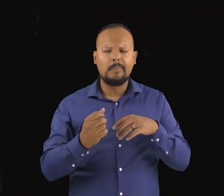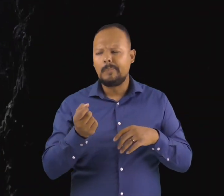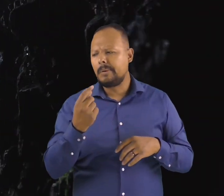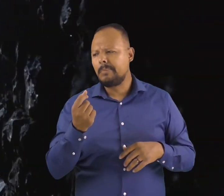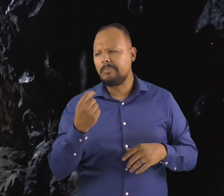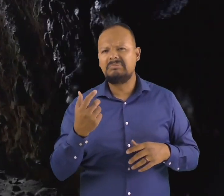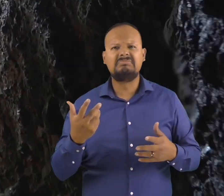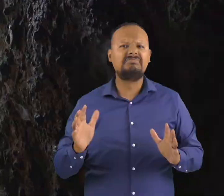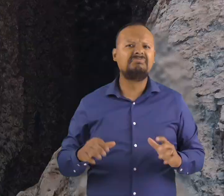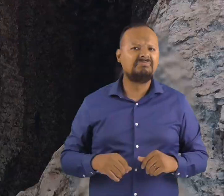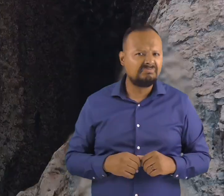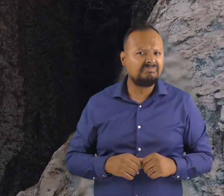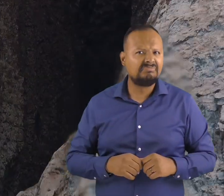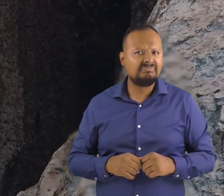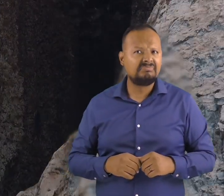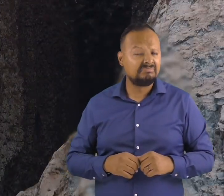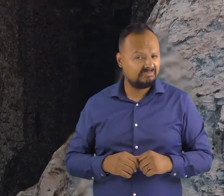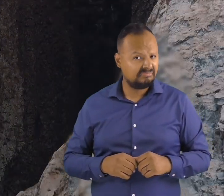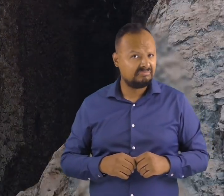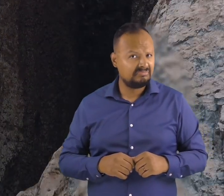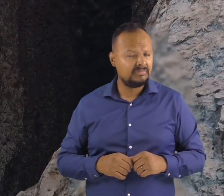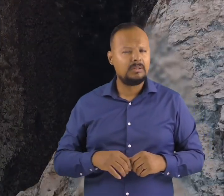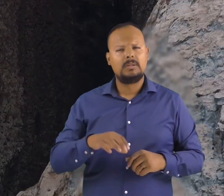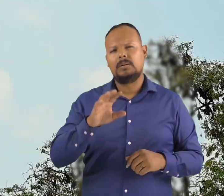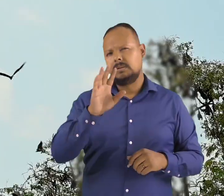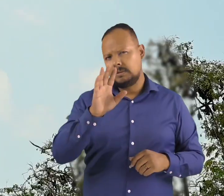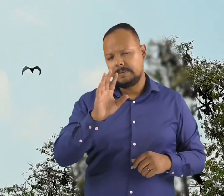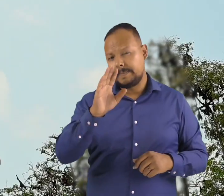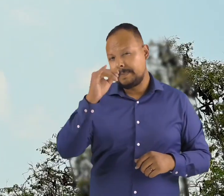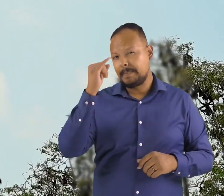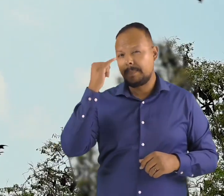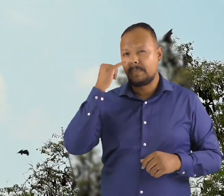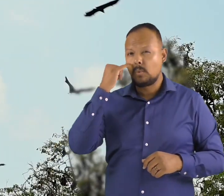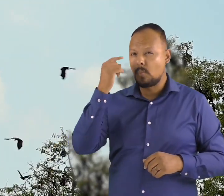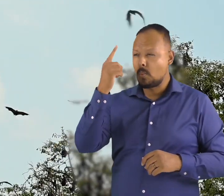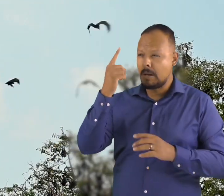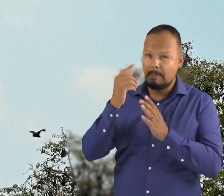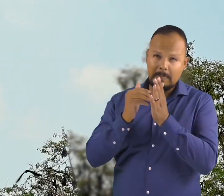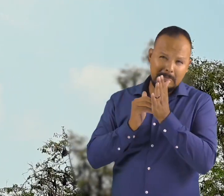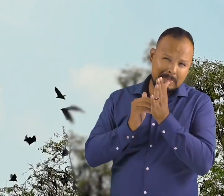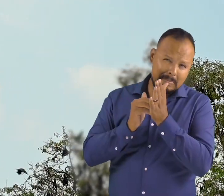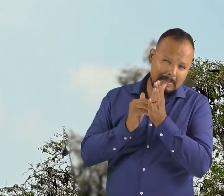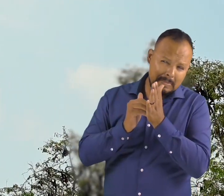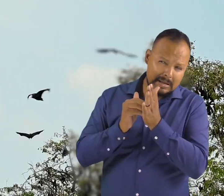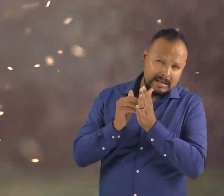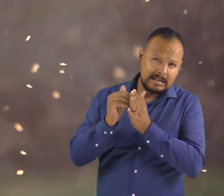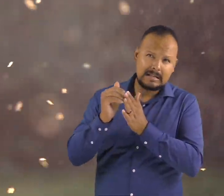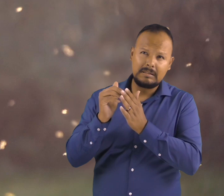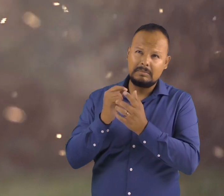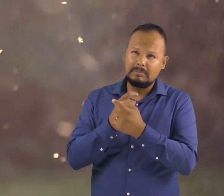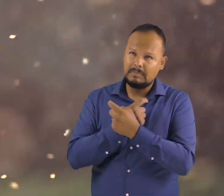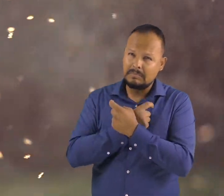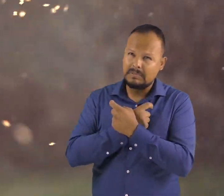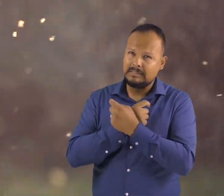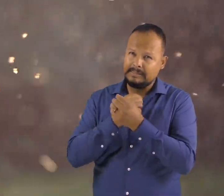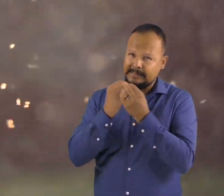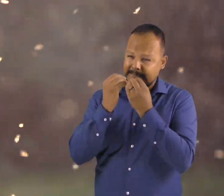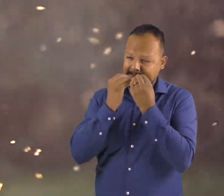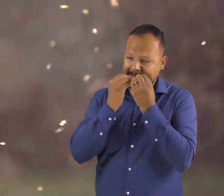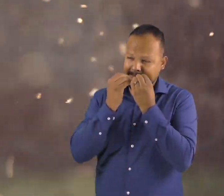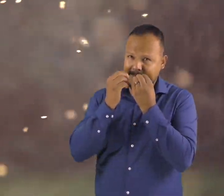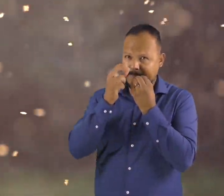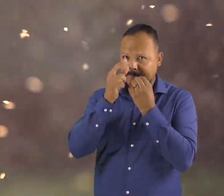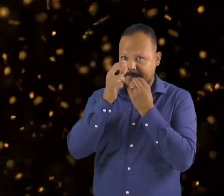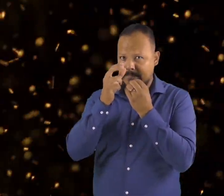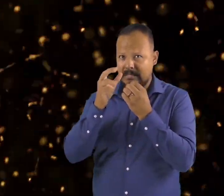But when you take 1 million bats that eat insects every night, that's a lot of